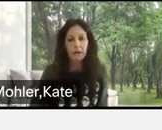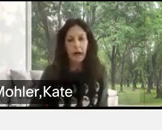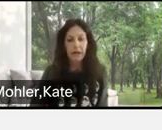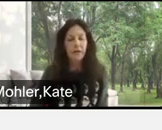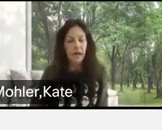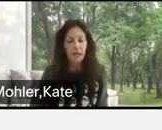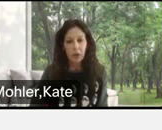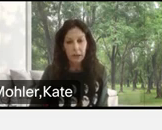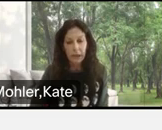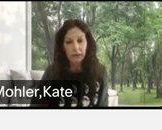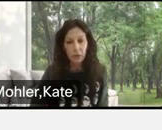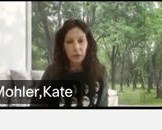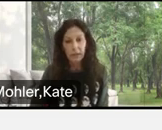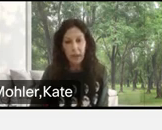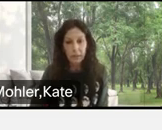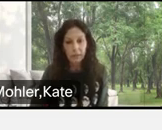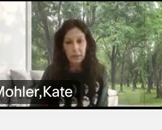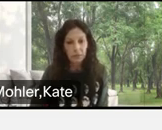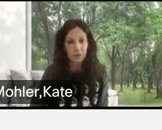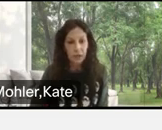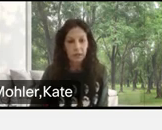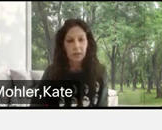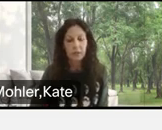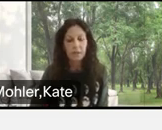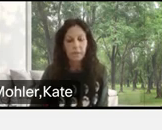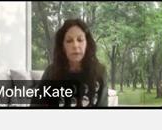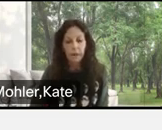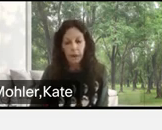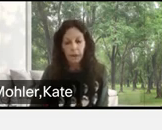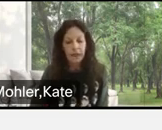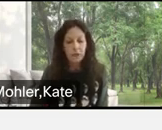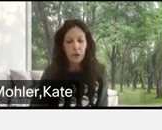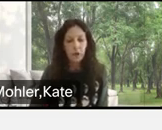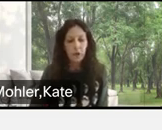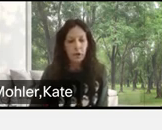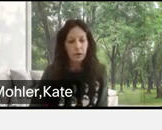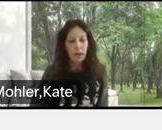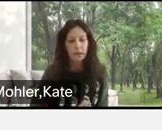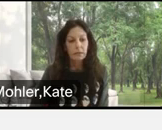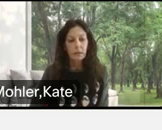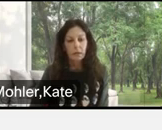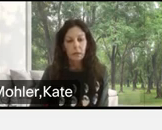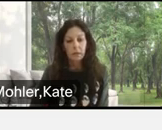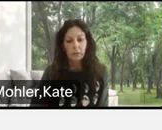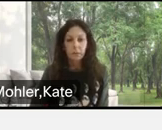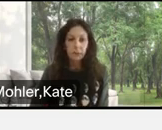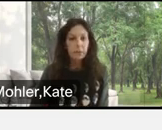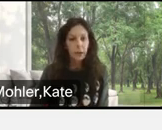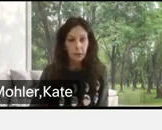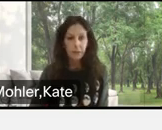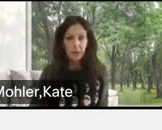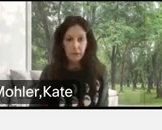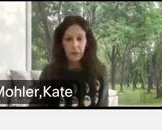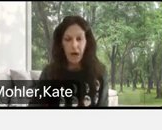with that. I have had an online only accommodation for 8 years. And I know that that